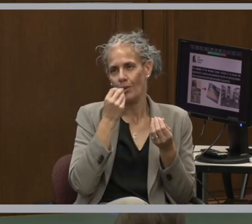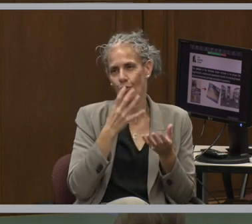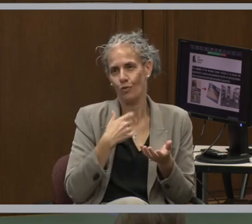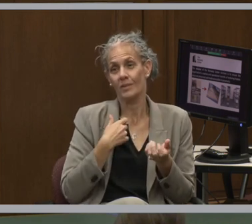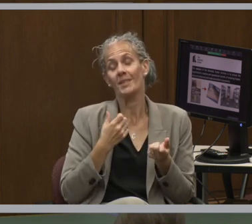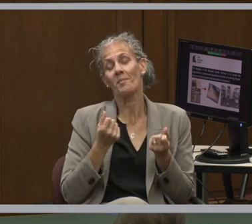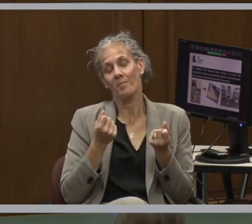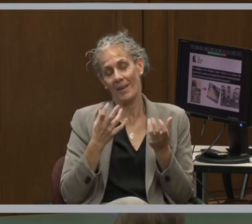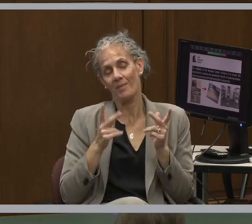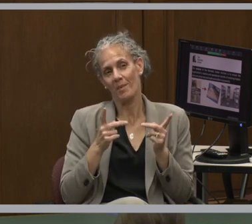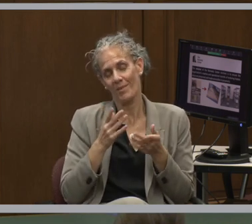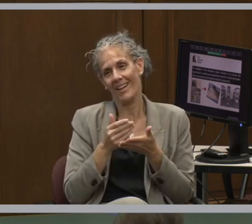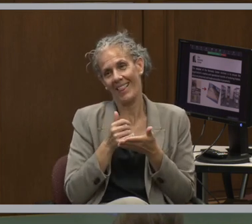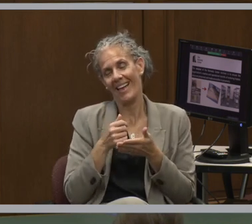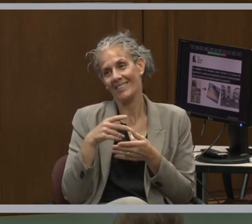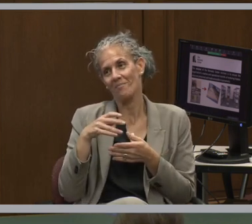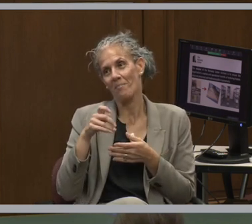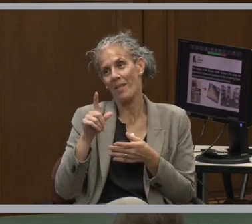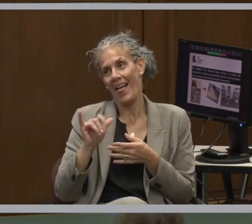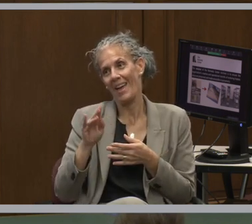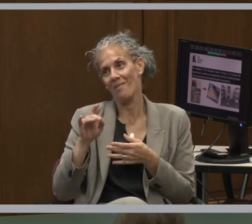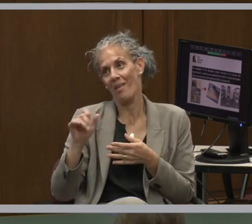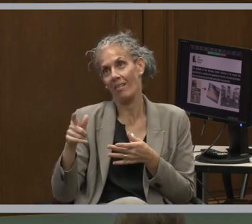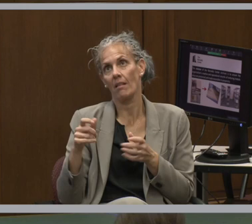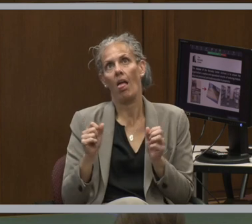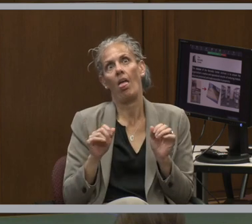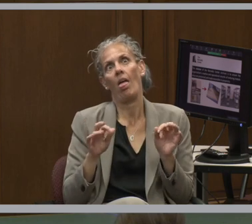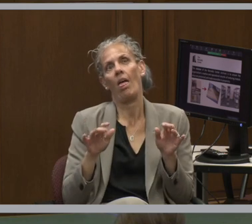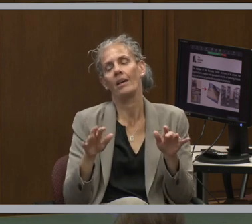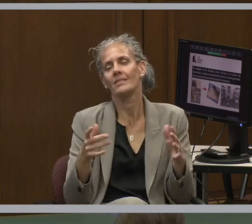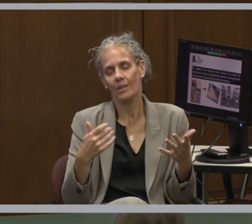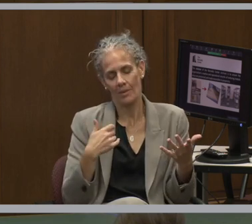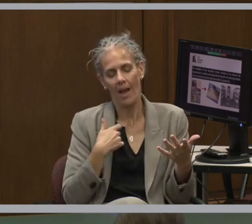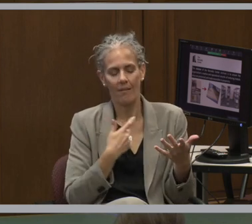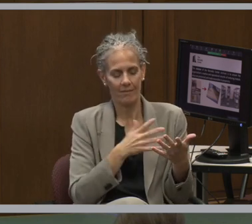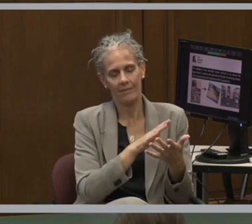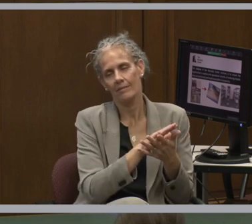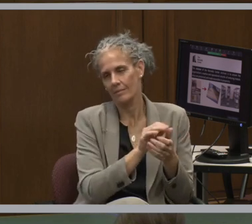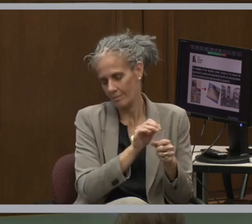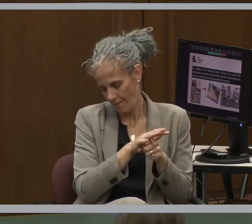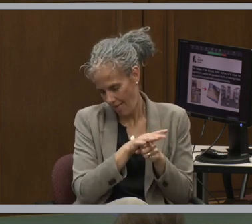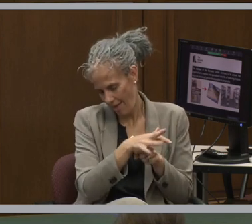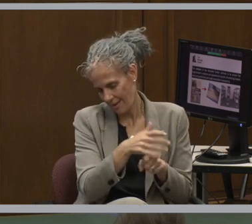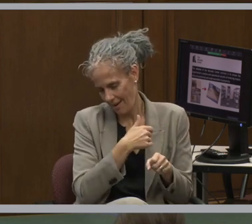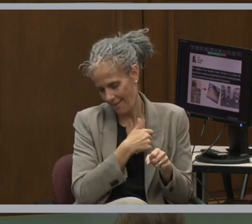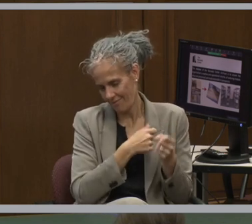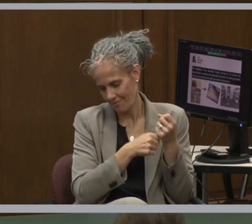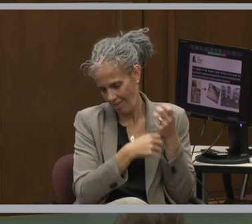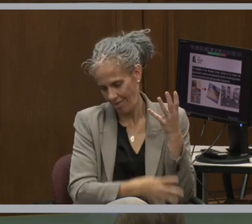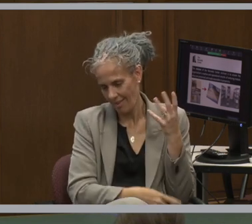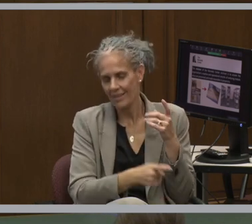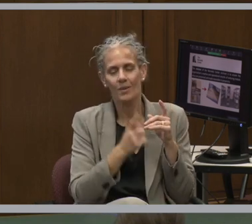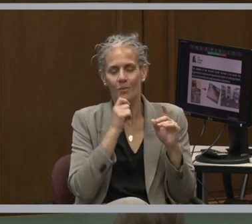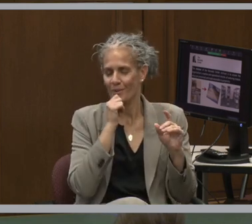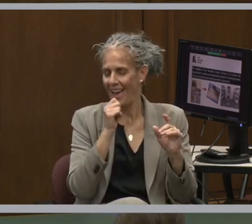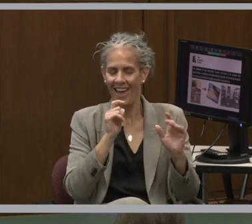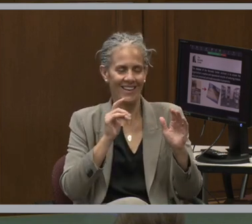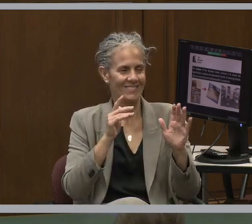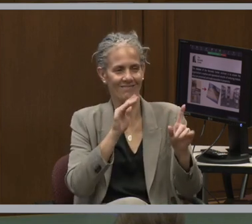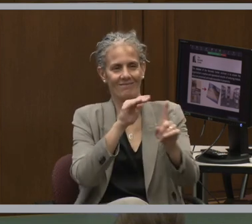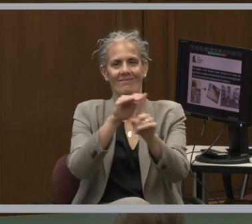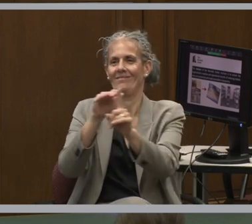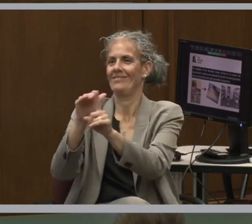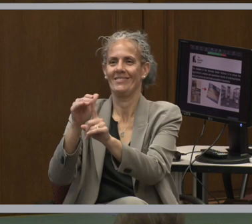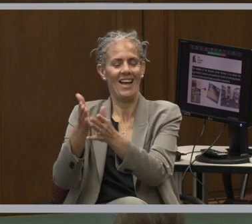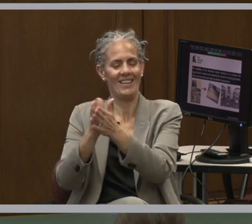collected playbills. And so we actually have a pretty good run, and it is something we're not actively collecting at this point.